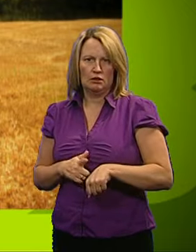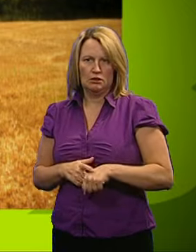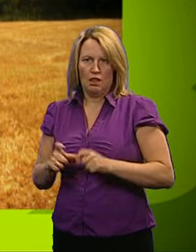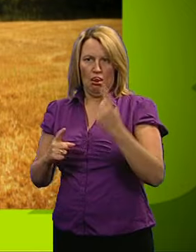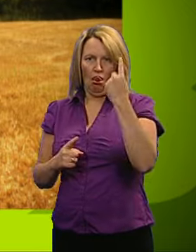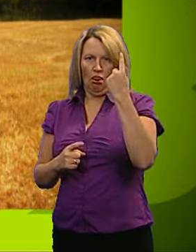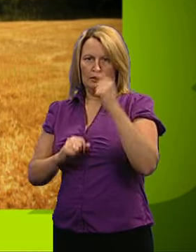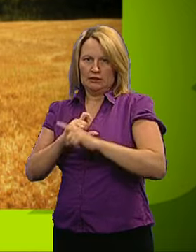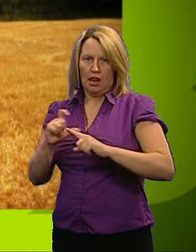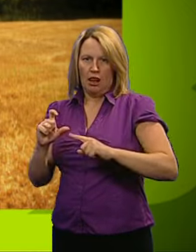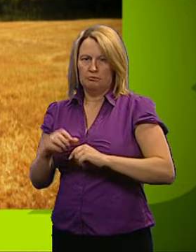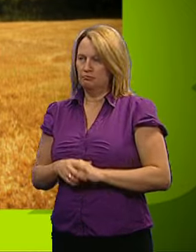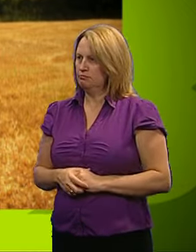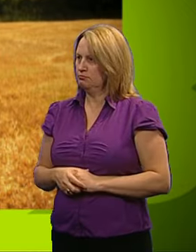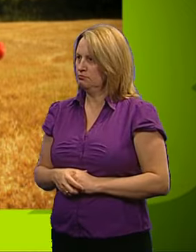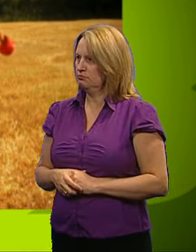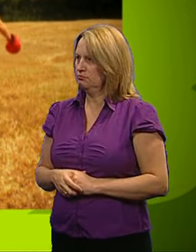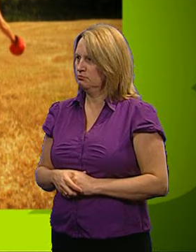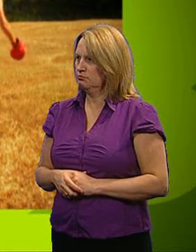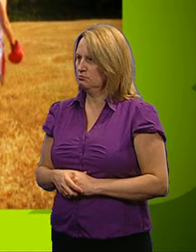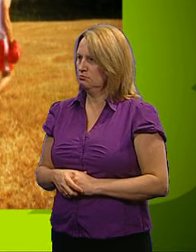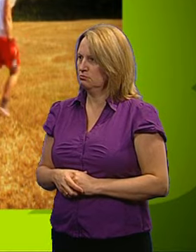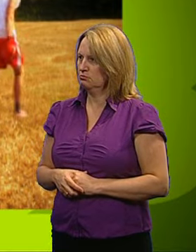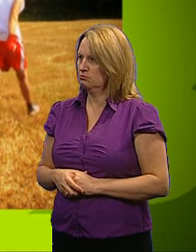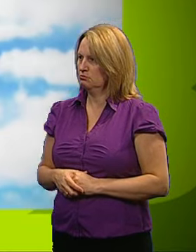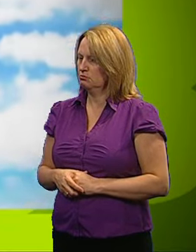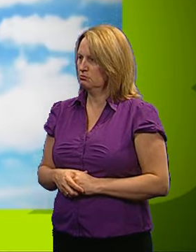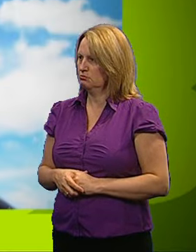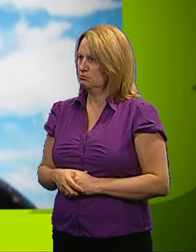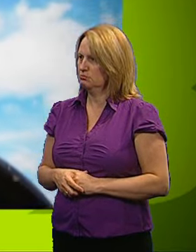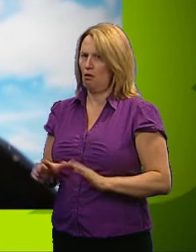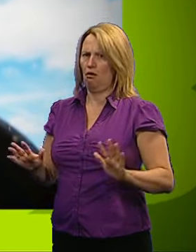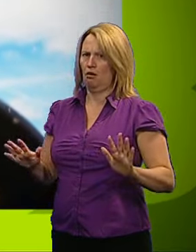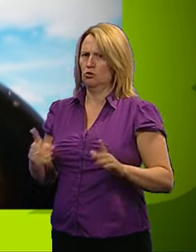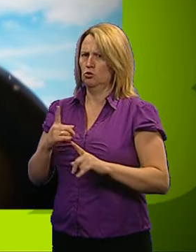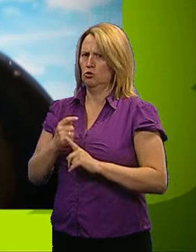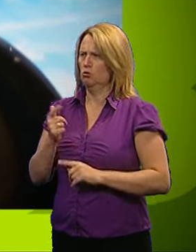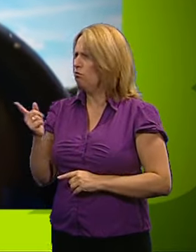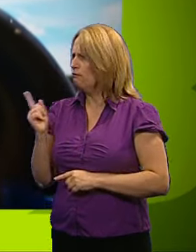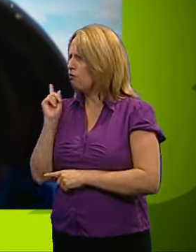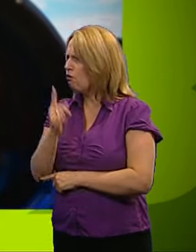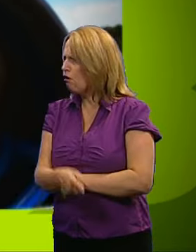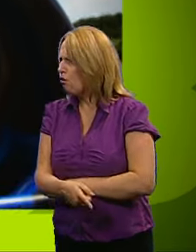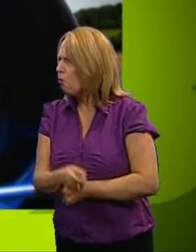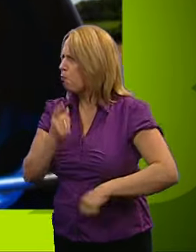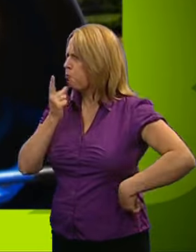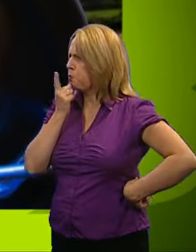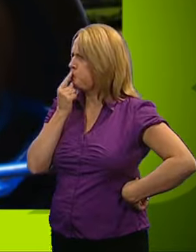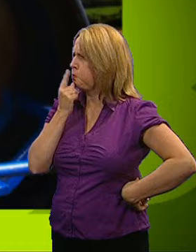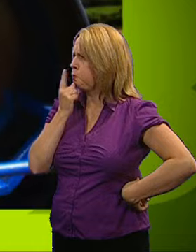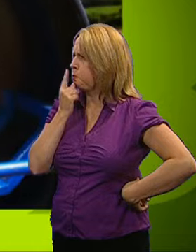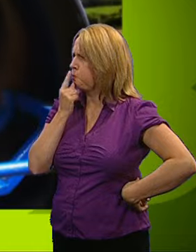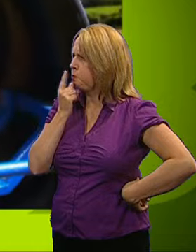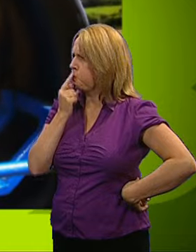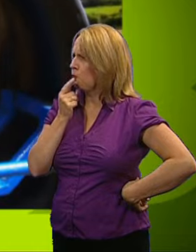he's run out of time and the punchback is still standing. Oh, hold on, I spoke too soon. He's thought of another way to knock it